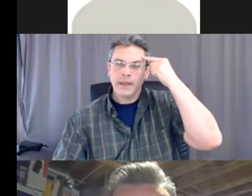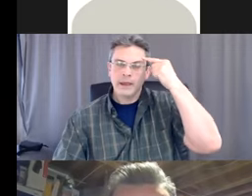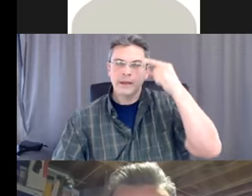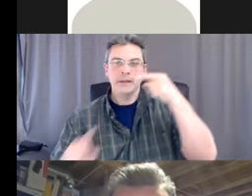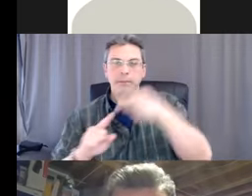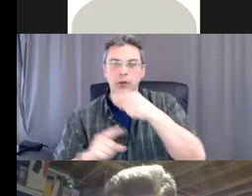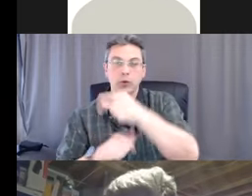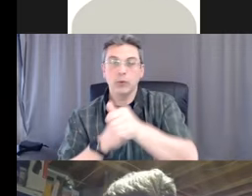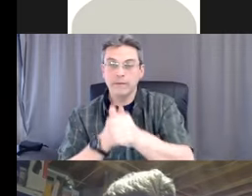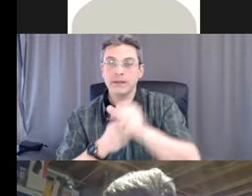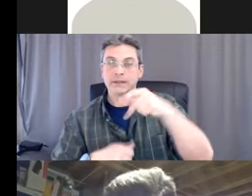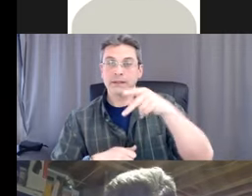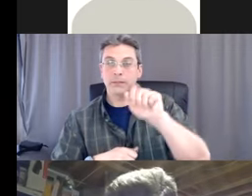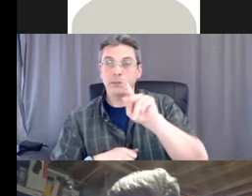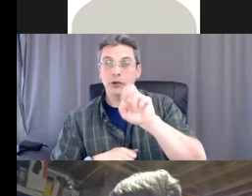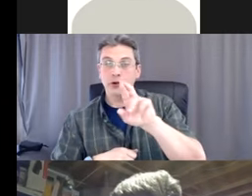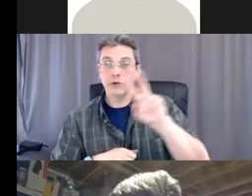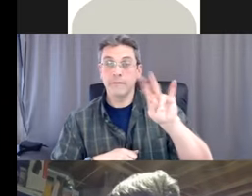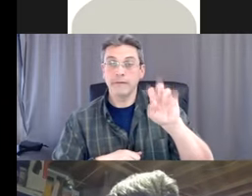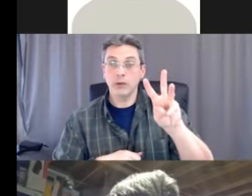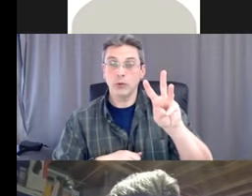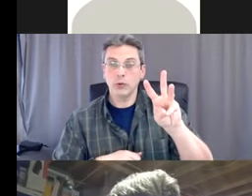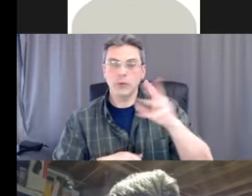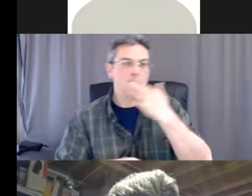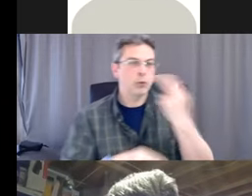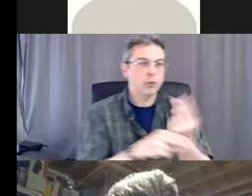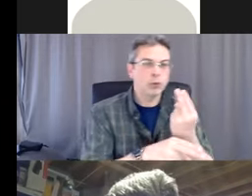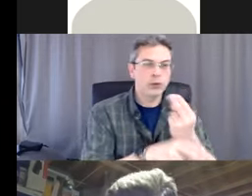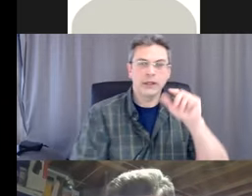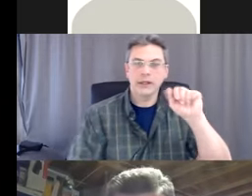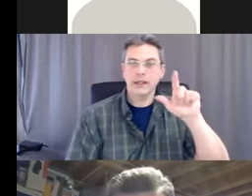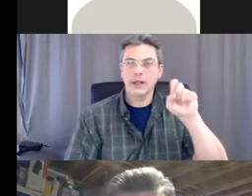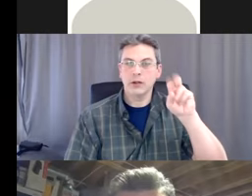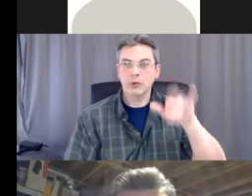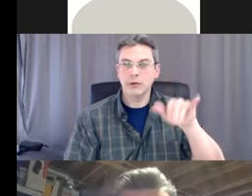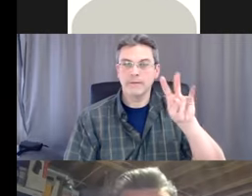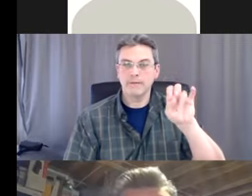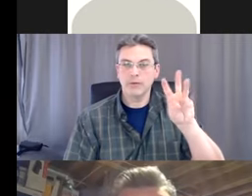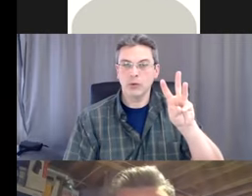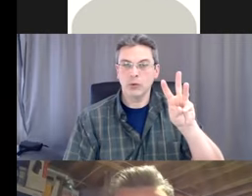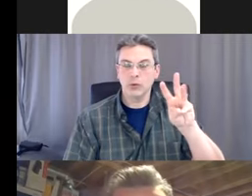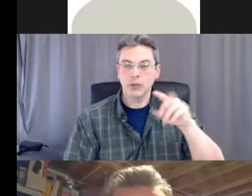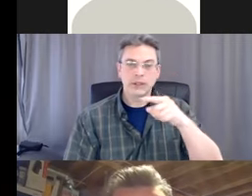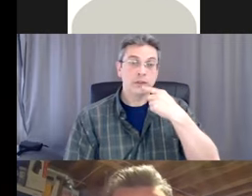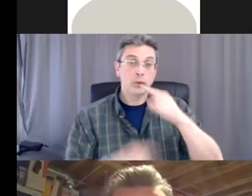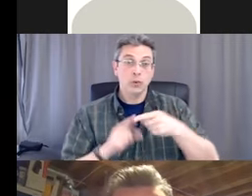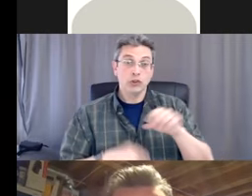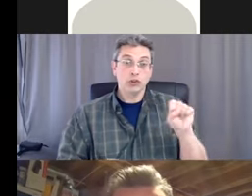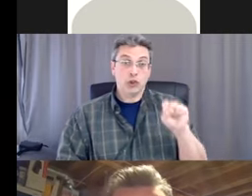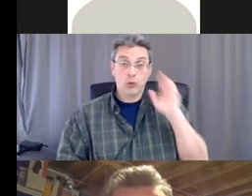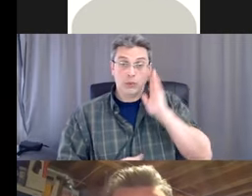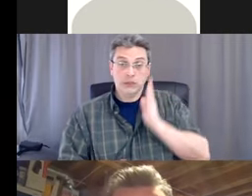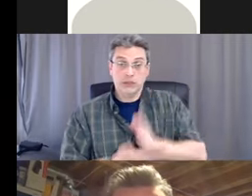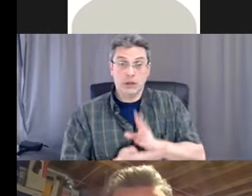versus gallery view. So as soon as you stop talking, Sean, um, it